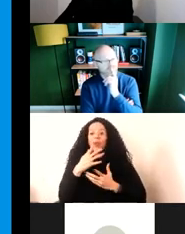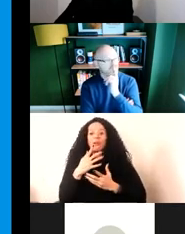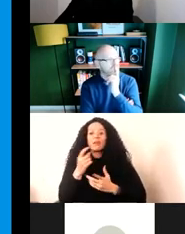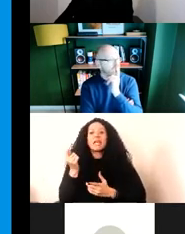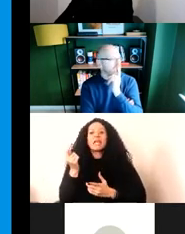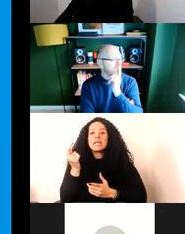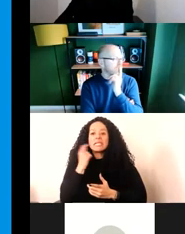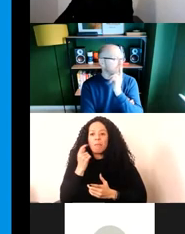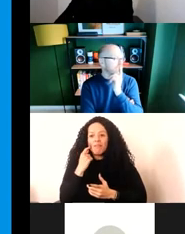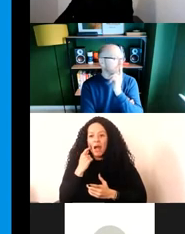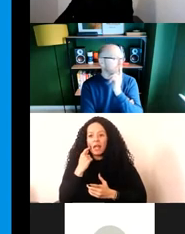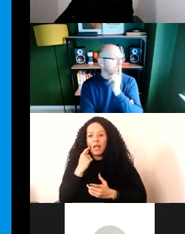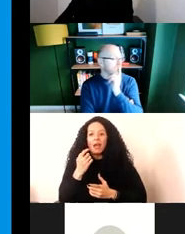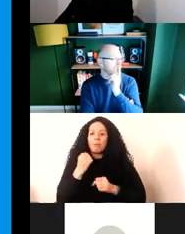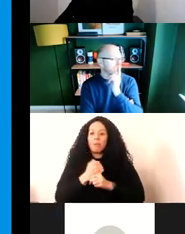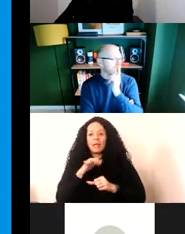decisions and actions.